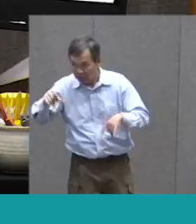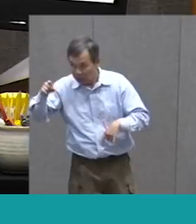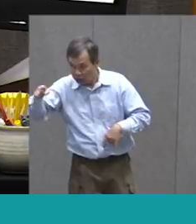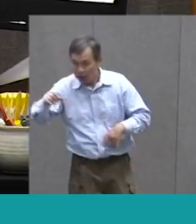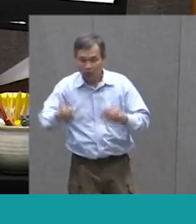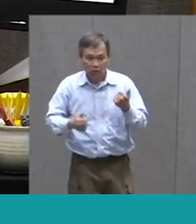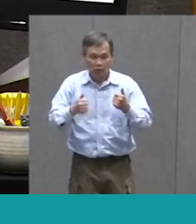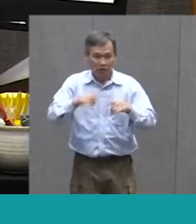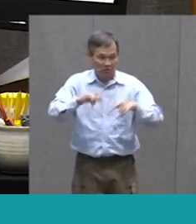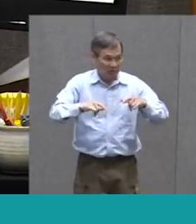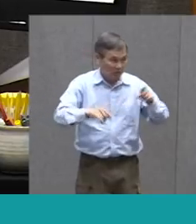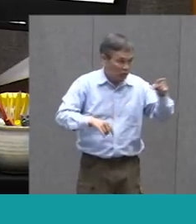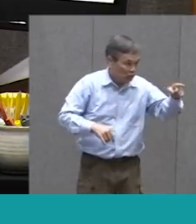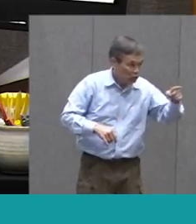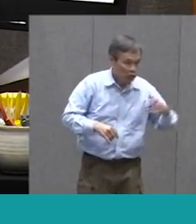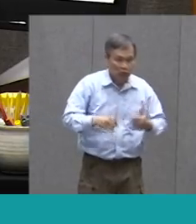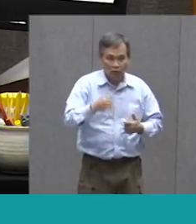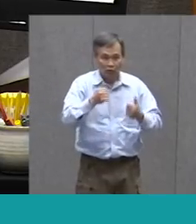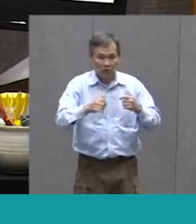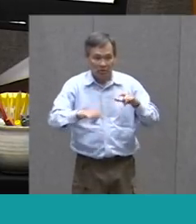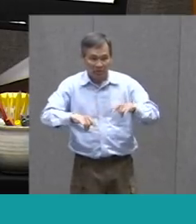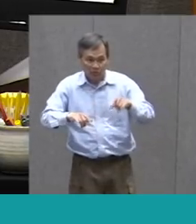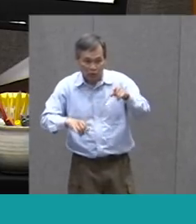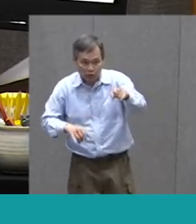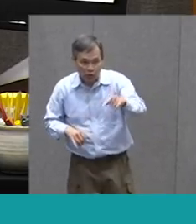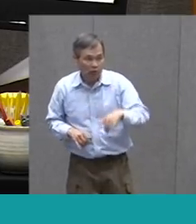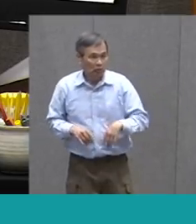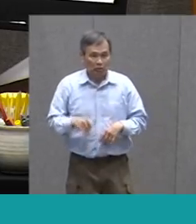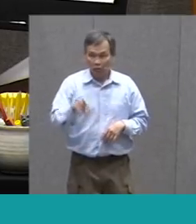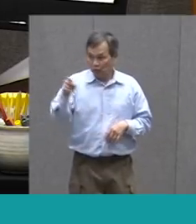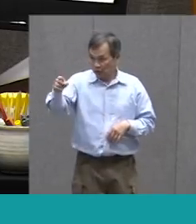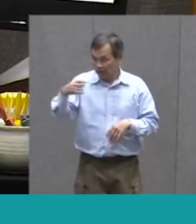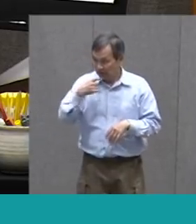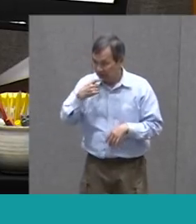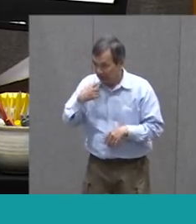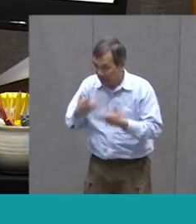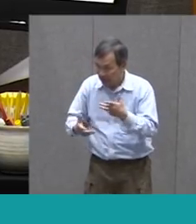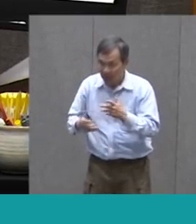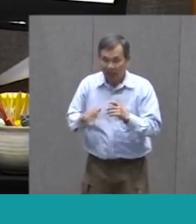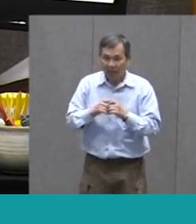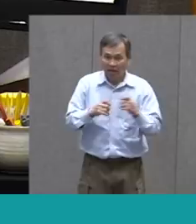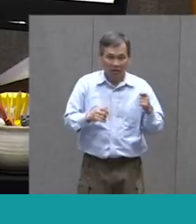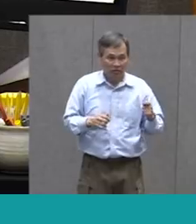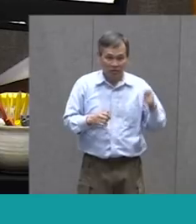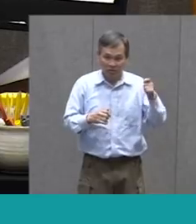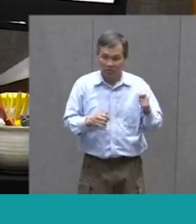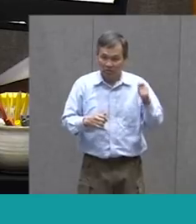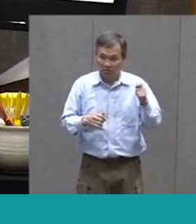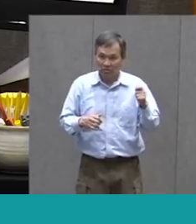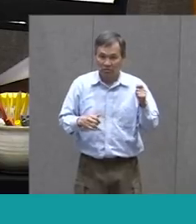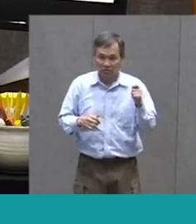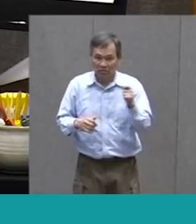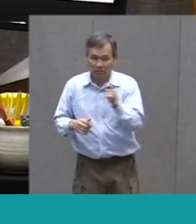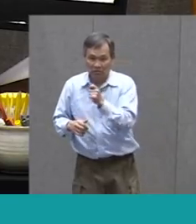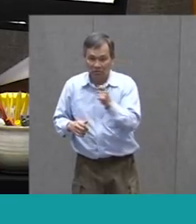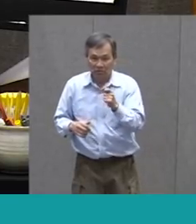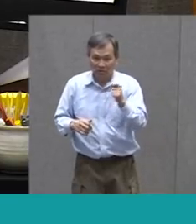And How They Want To Move Them Or How They Want To Have Them Move Around The Stage Is Important